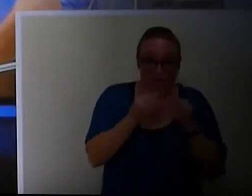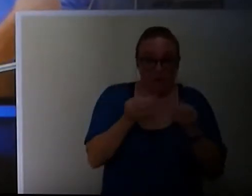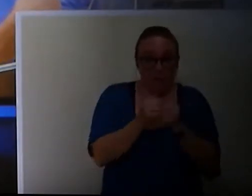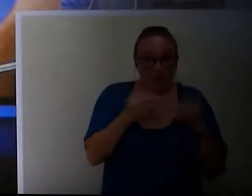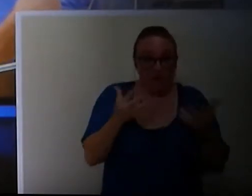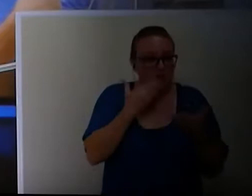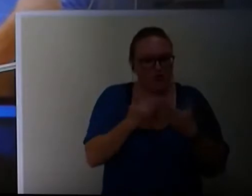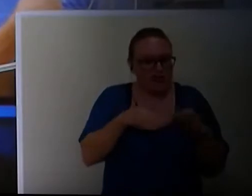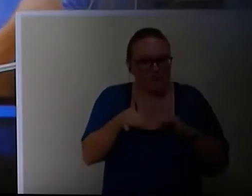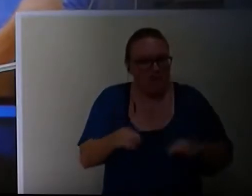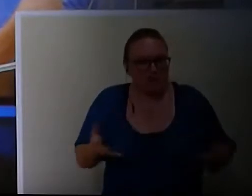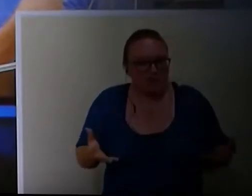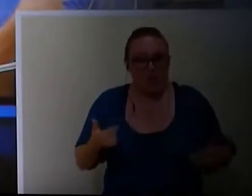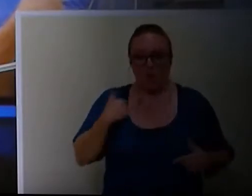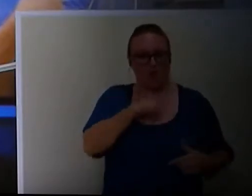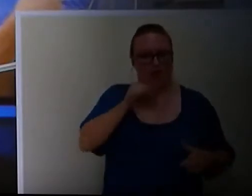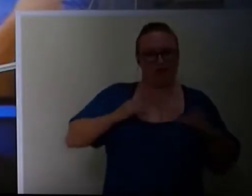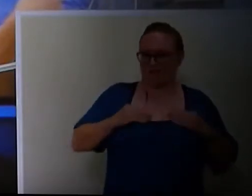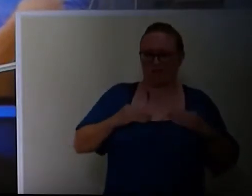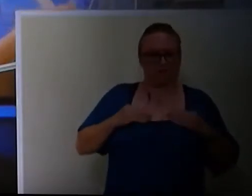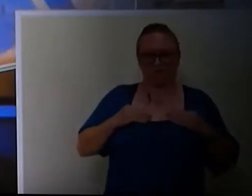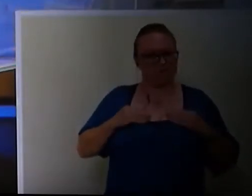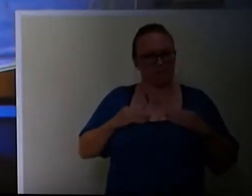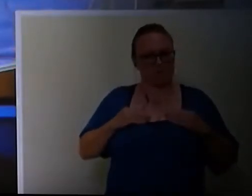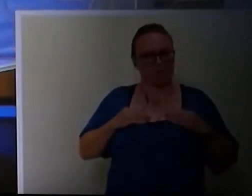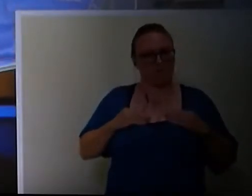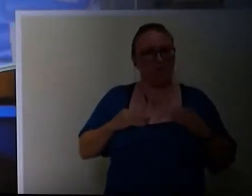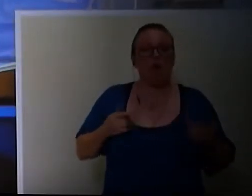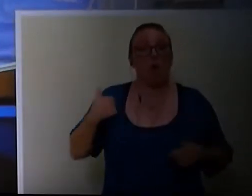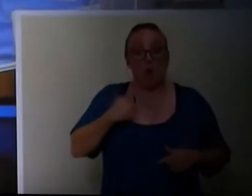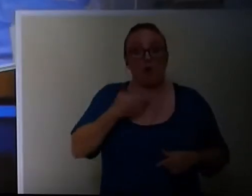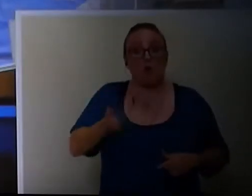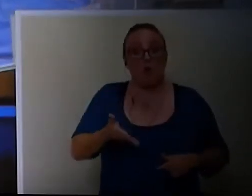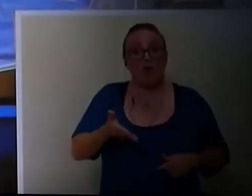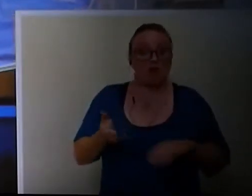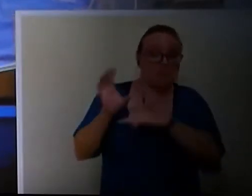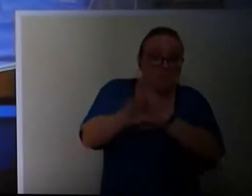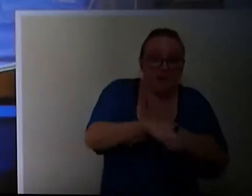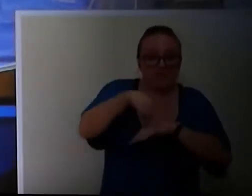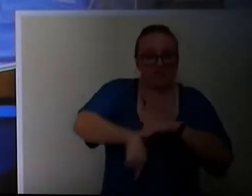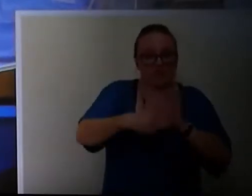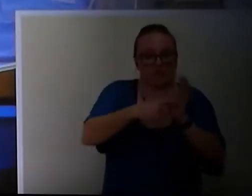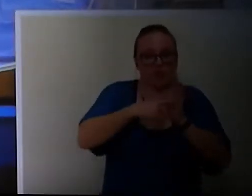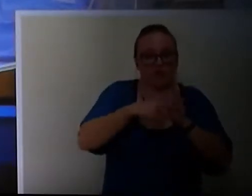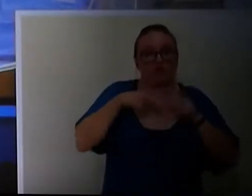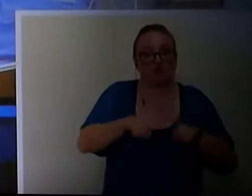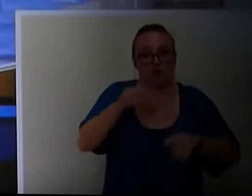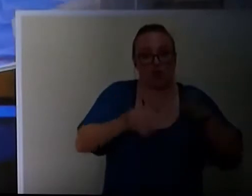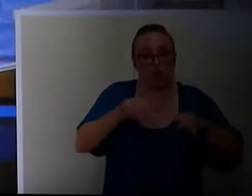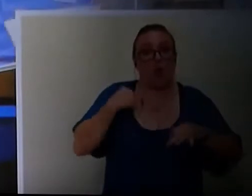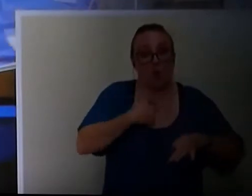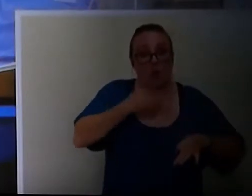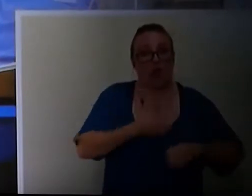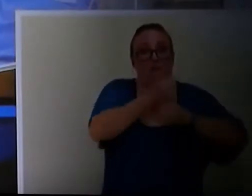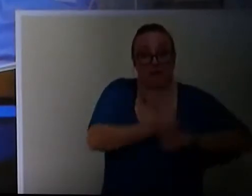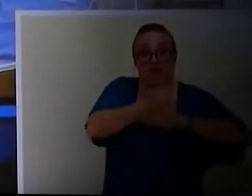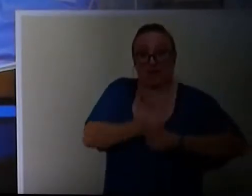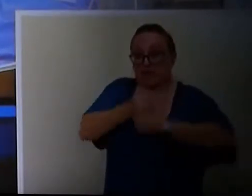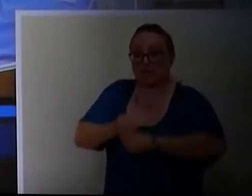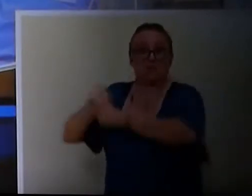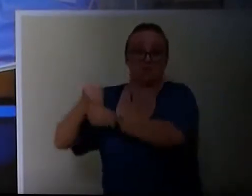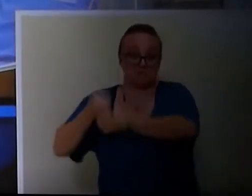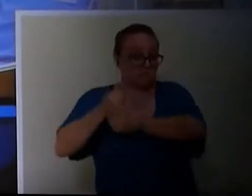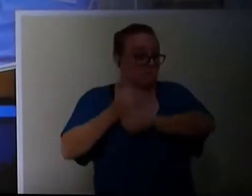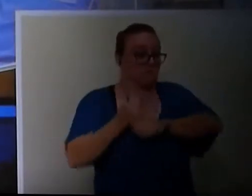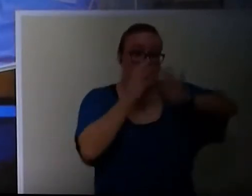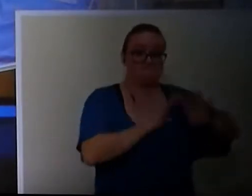adequate explanation? We're not going to take this lying down. We will defeat this mandating court. We will picket your places of business. And we'll